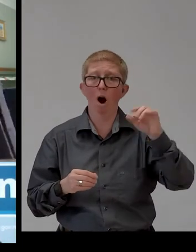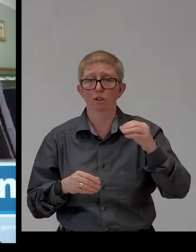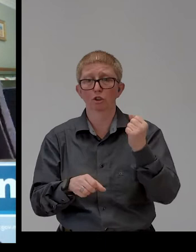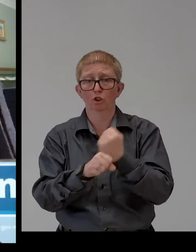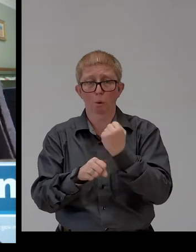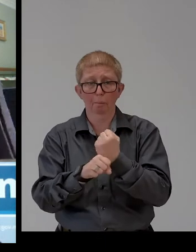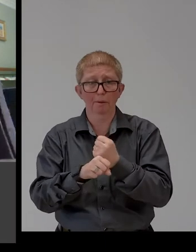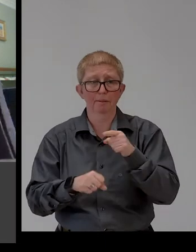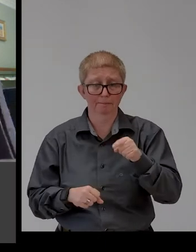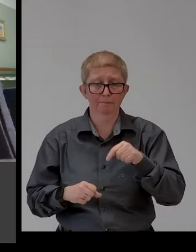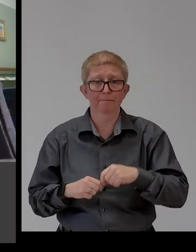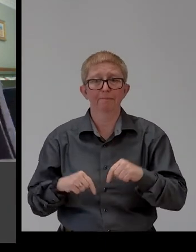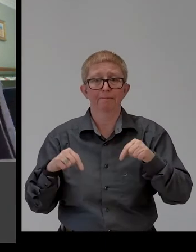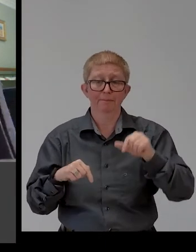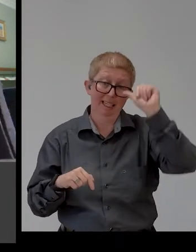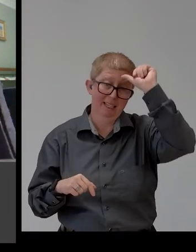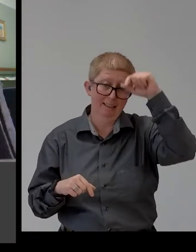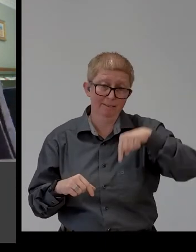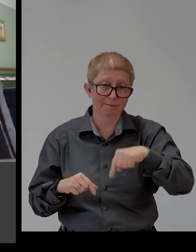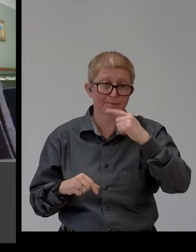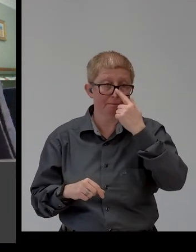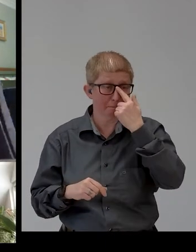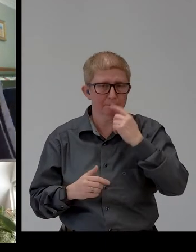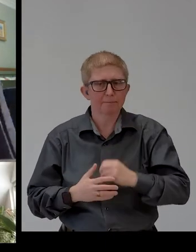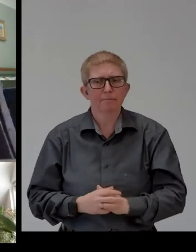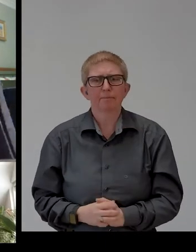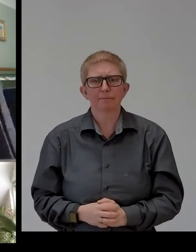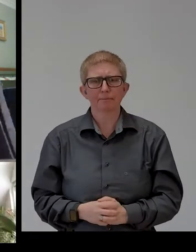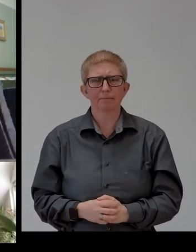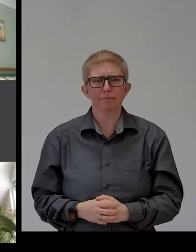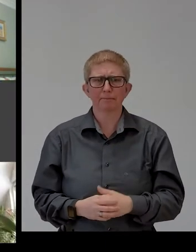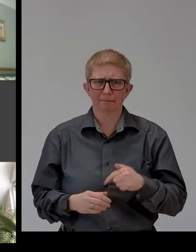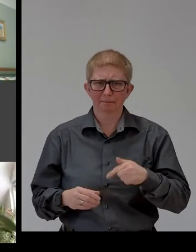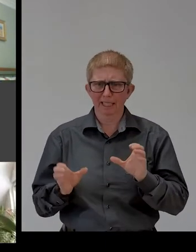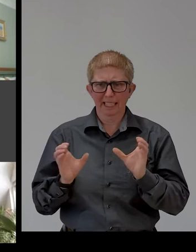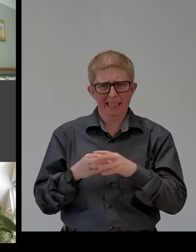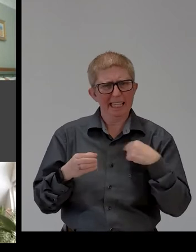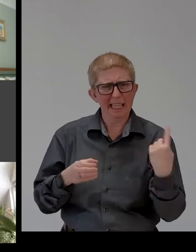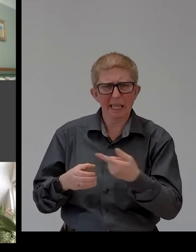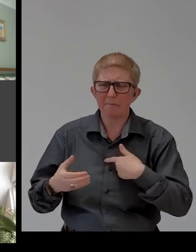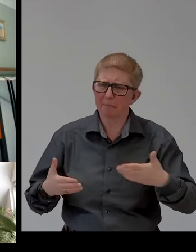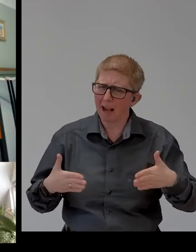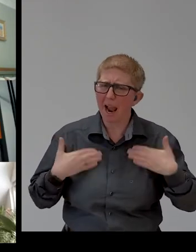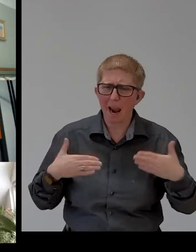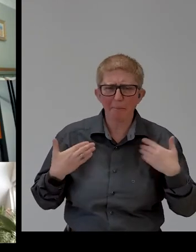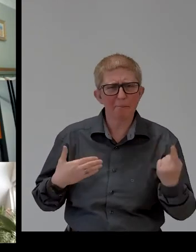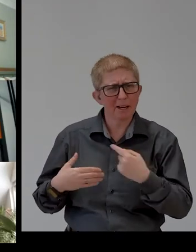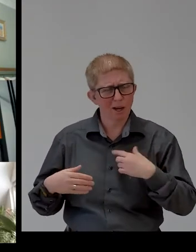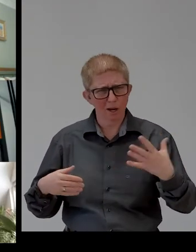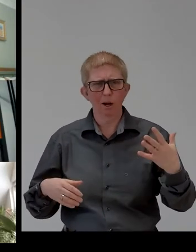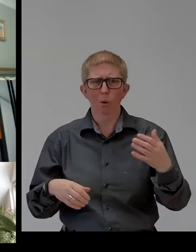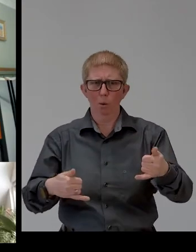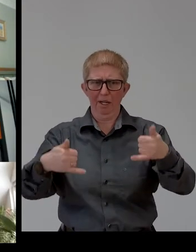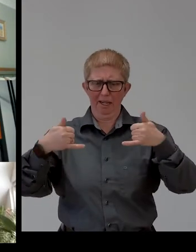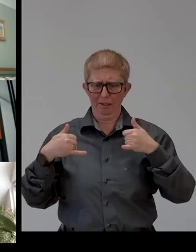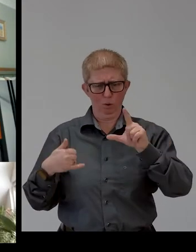Thank you. On behalf of my team, so happy to be one of the 2021 Zero Project awardees